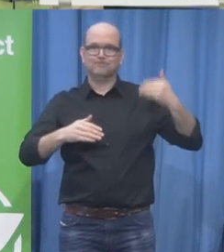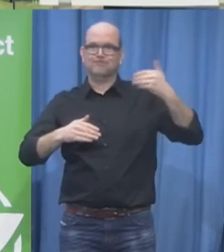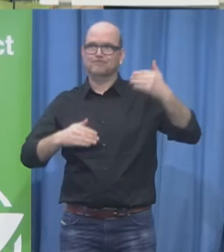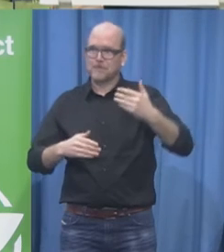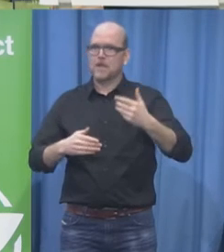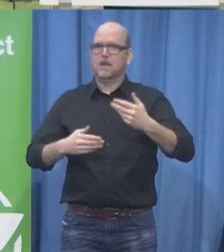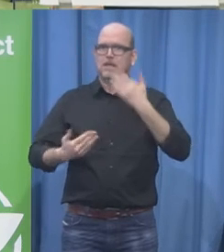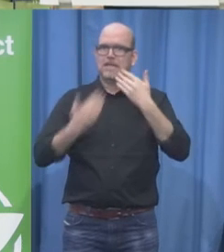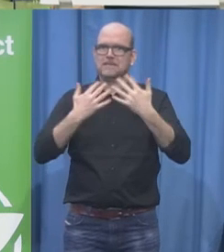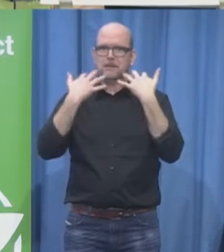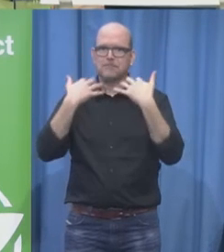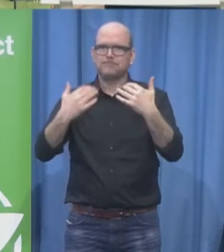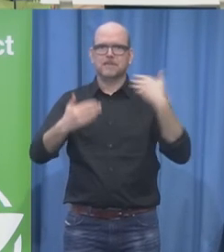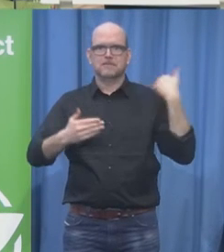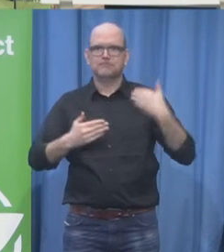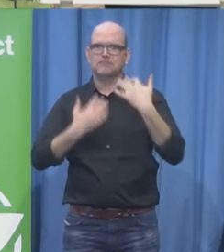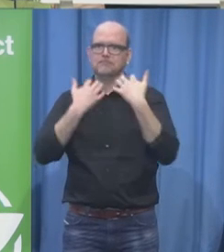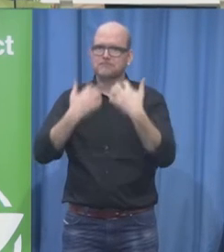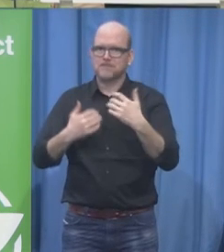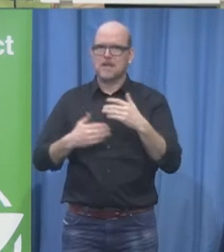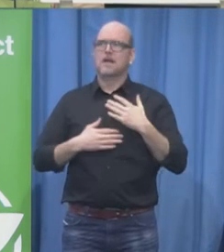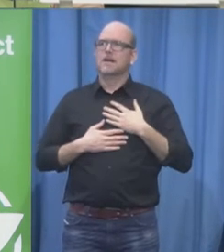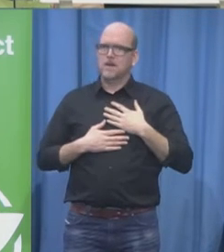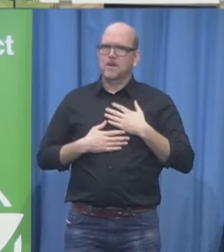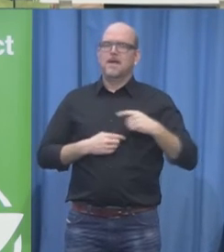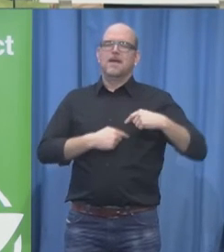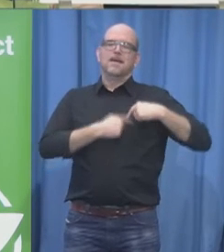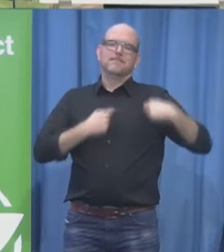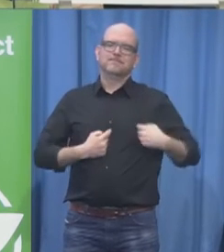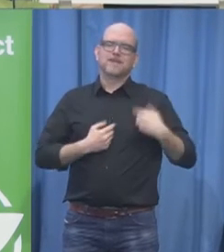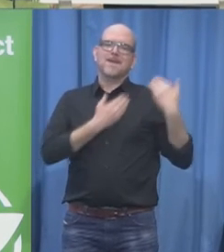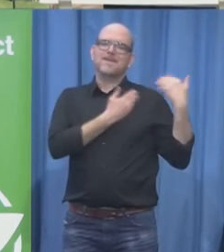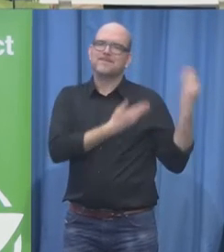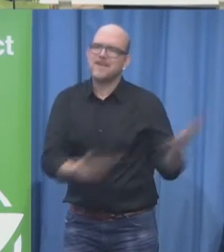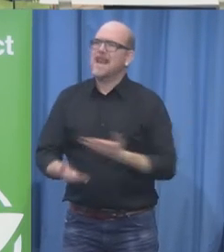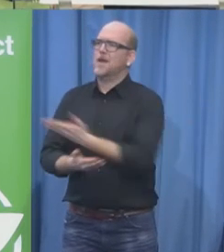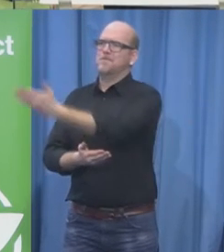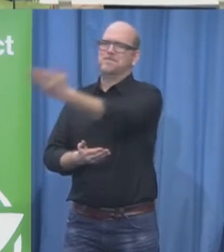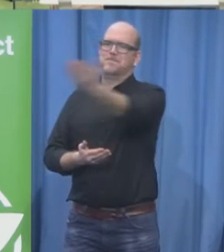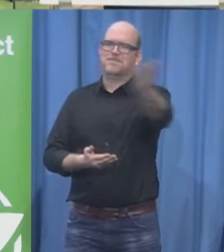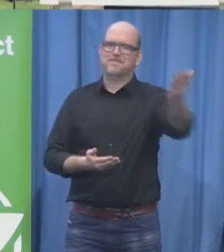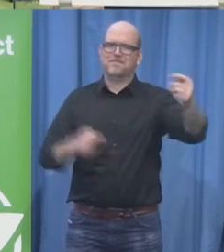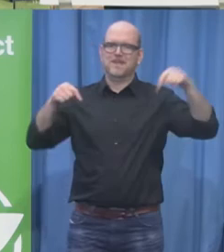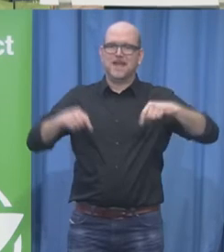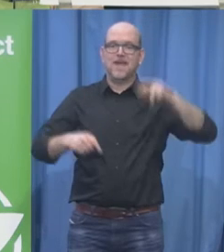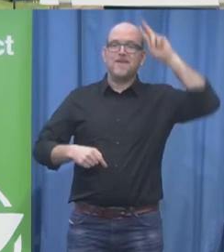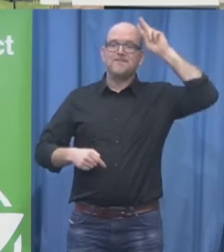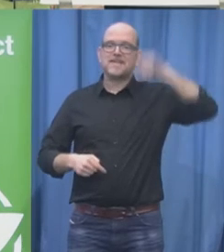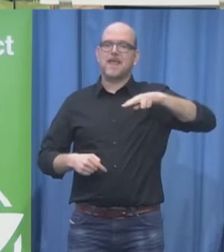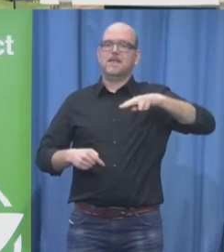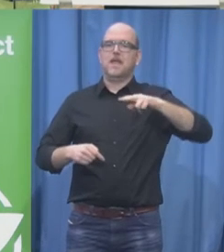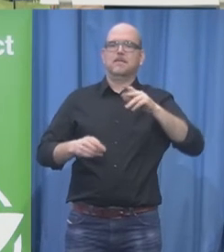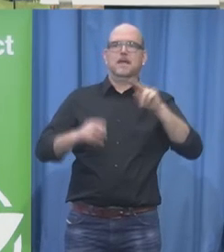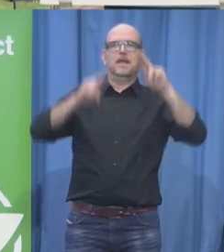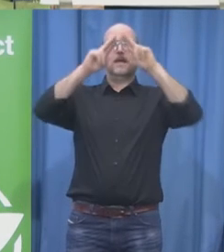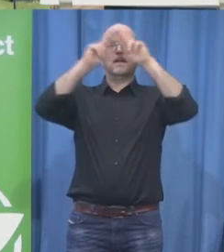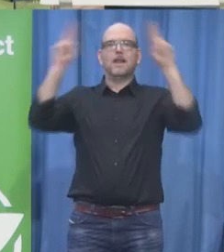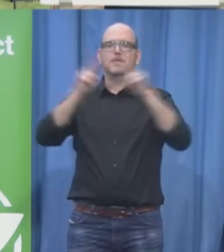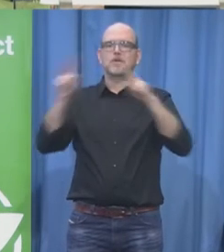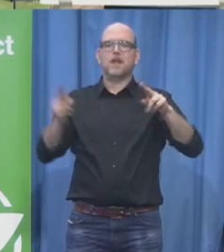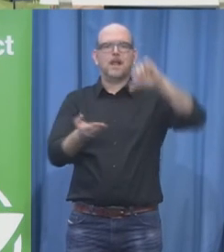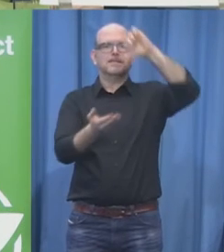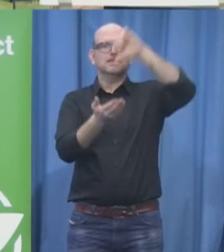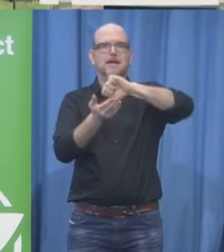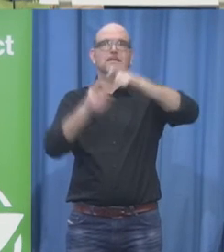here in the Vienna International Center it's the fourth that takes place in this offices